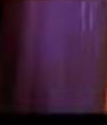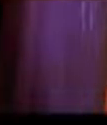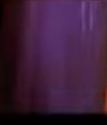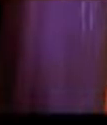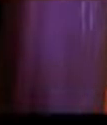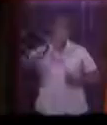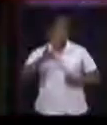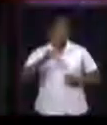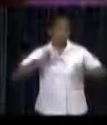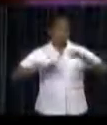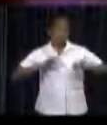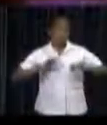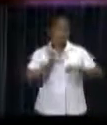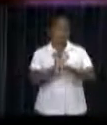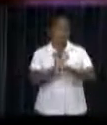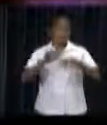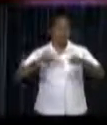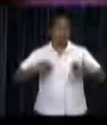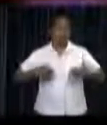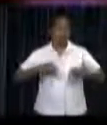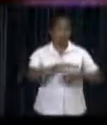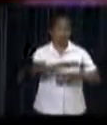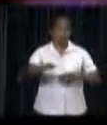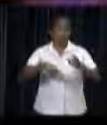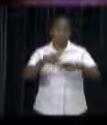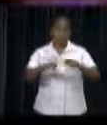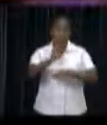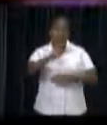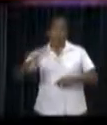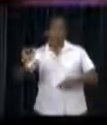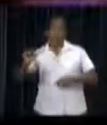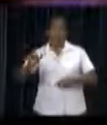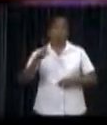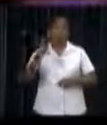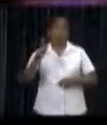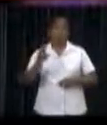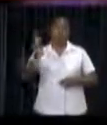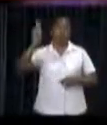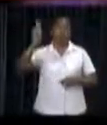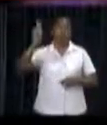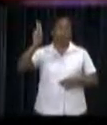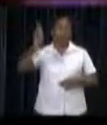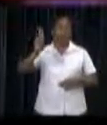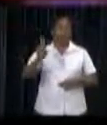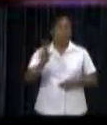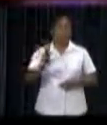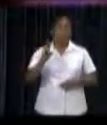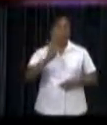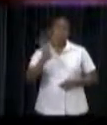The new Minister of Education, Ashwin Adin, was sworn in on Wednesday. The 33-year-old